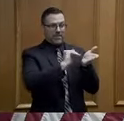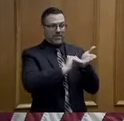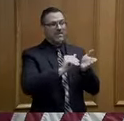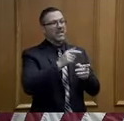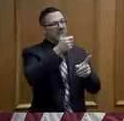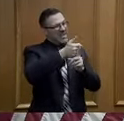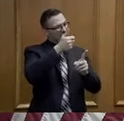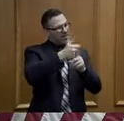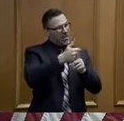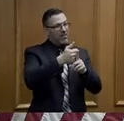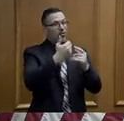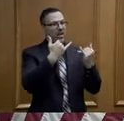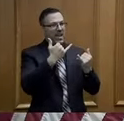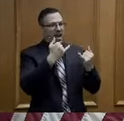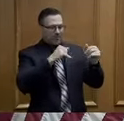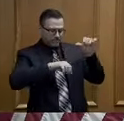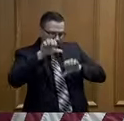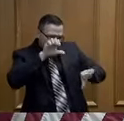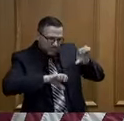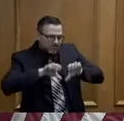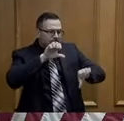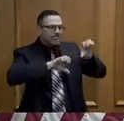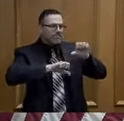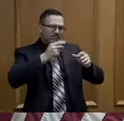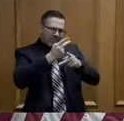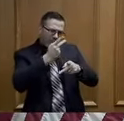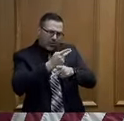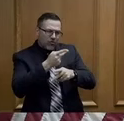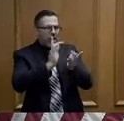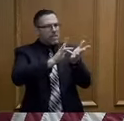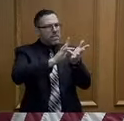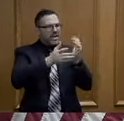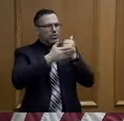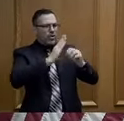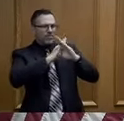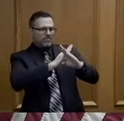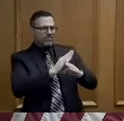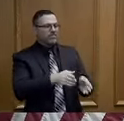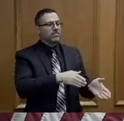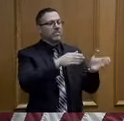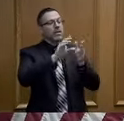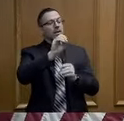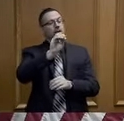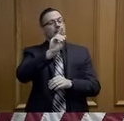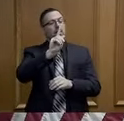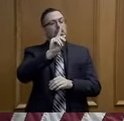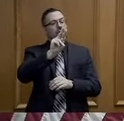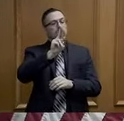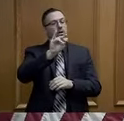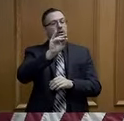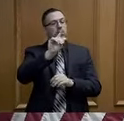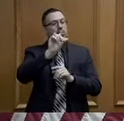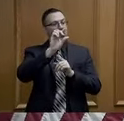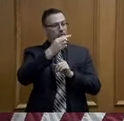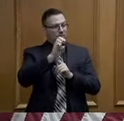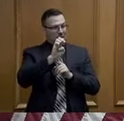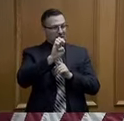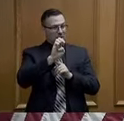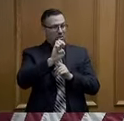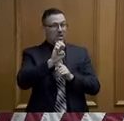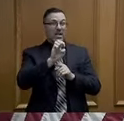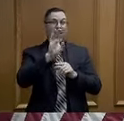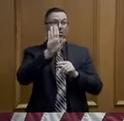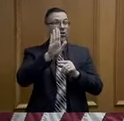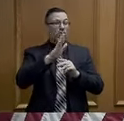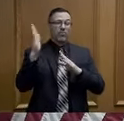testing right now drugs to attack COVID-19. In Oak Ridge, the supercomputing power we have there is